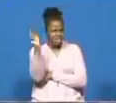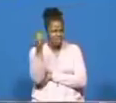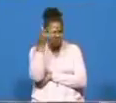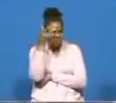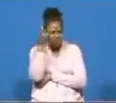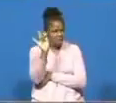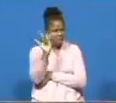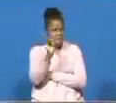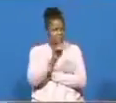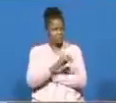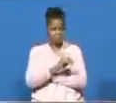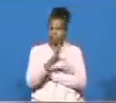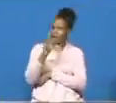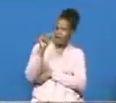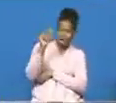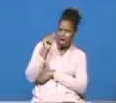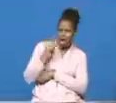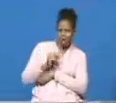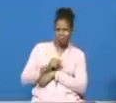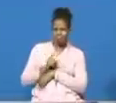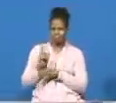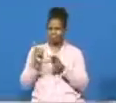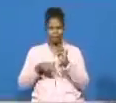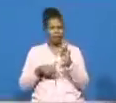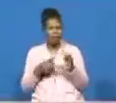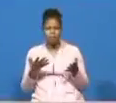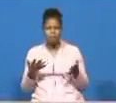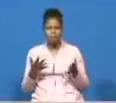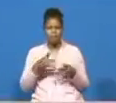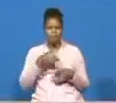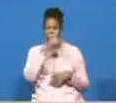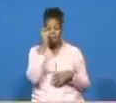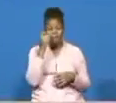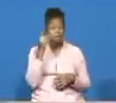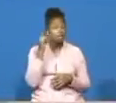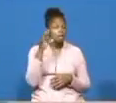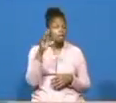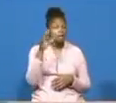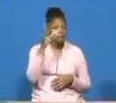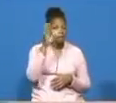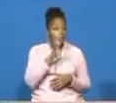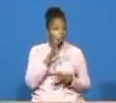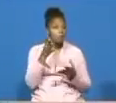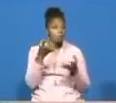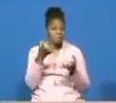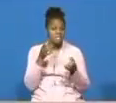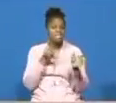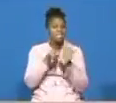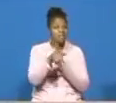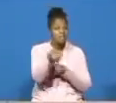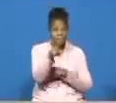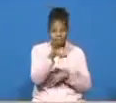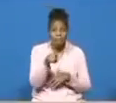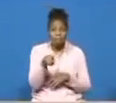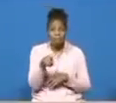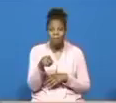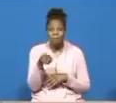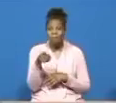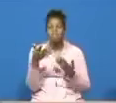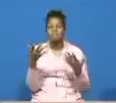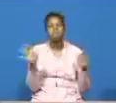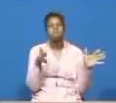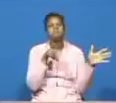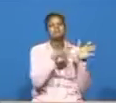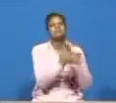sound oh no it couldn't be at all you know why because if god had wanted to kill them he would have